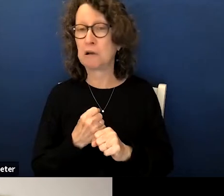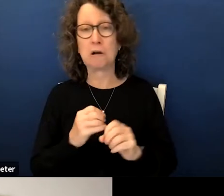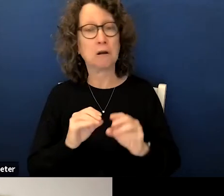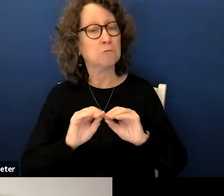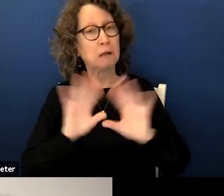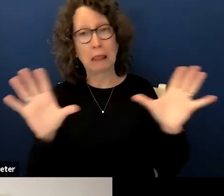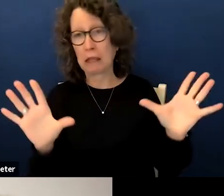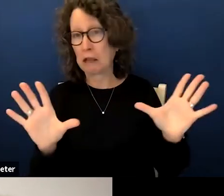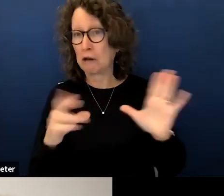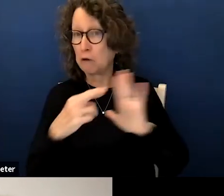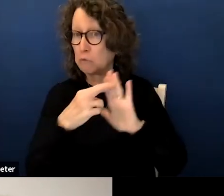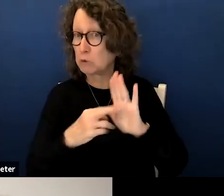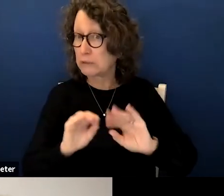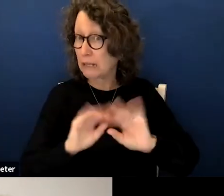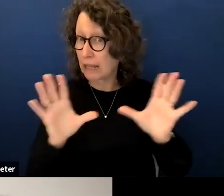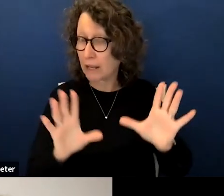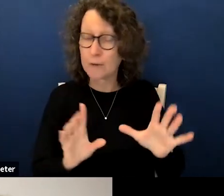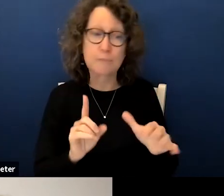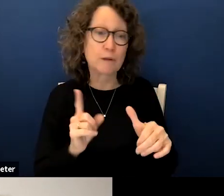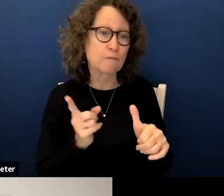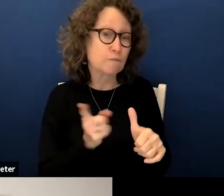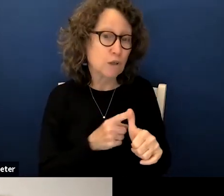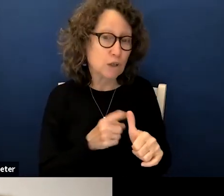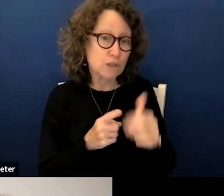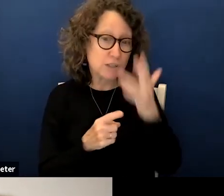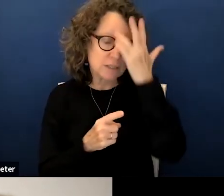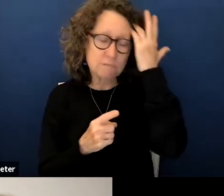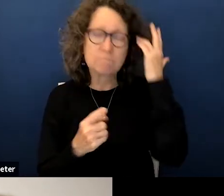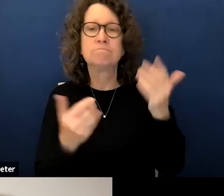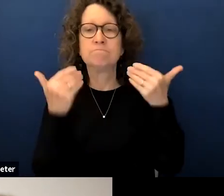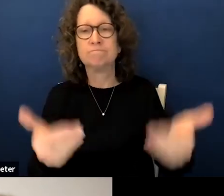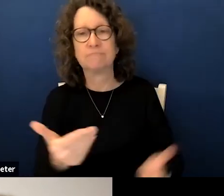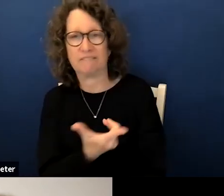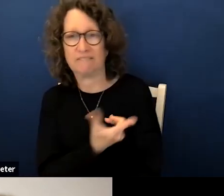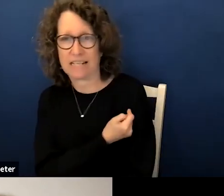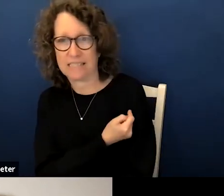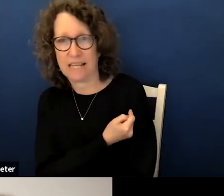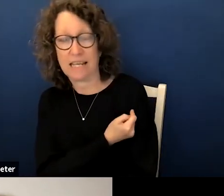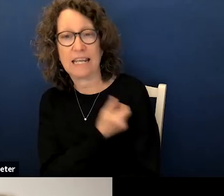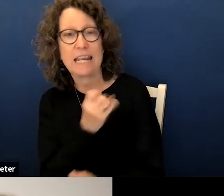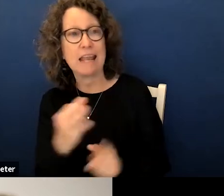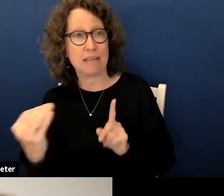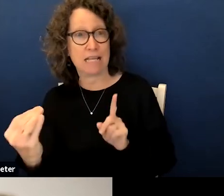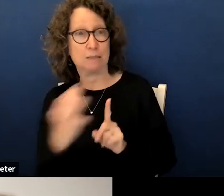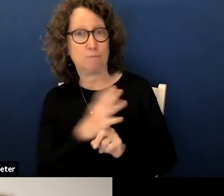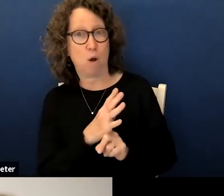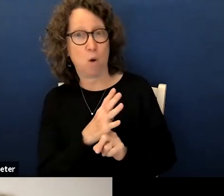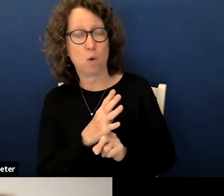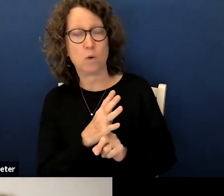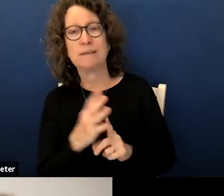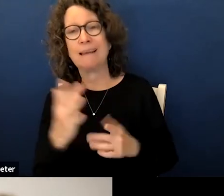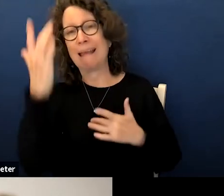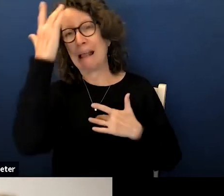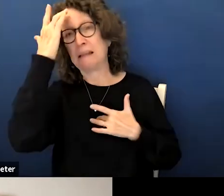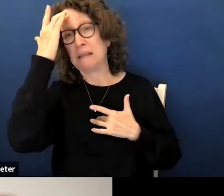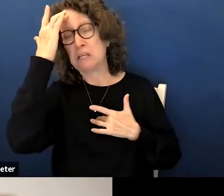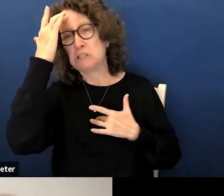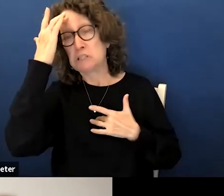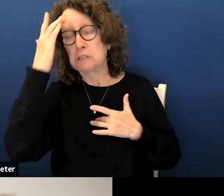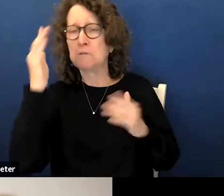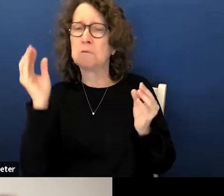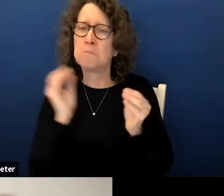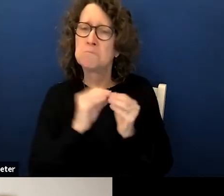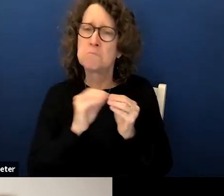straightforward first and foremost get vaccinated that way if you're exposed your illness this will not be as